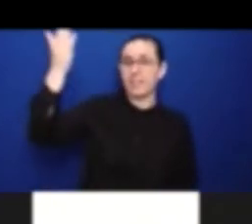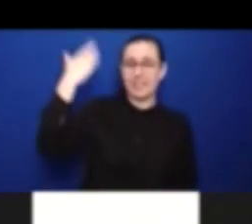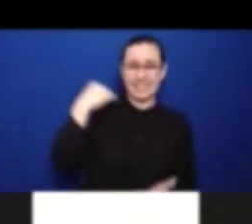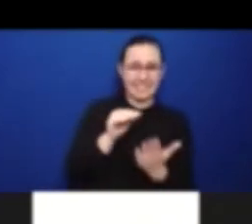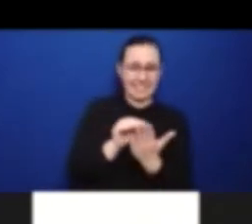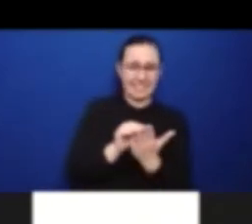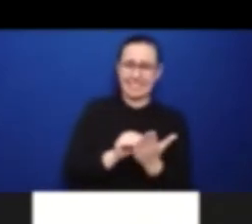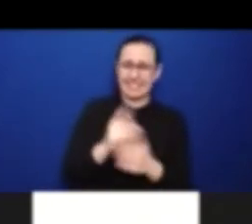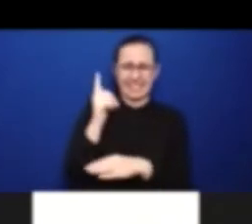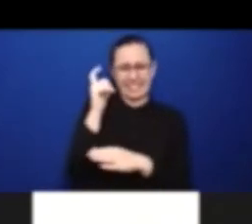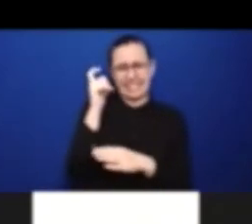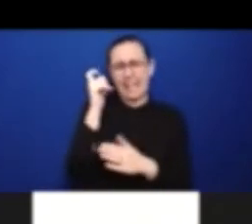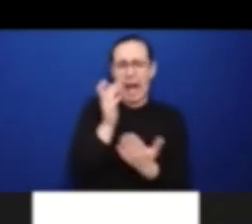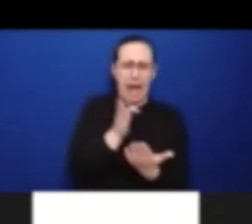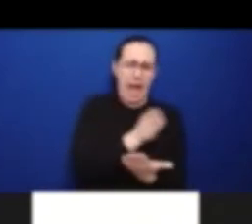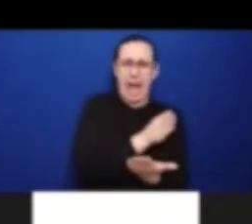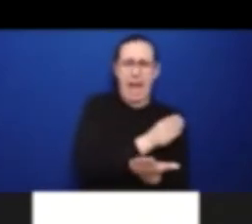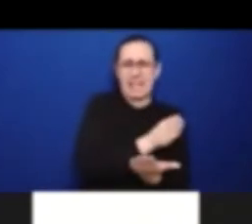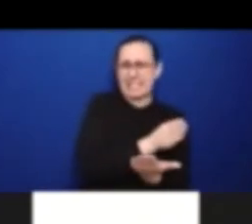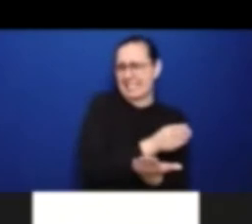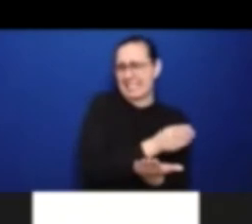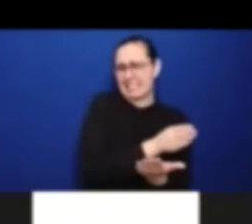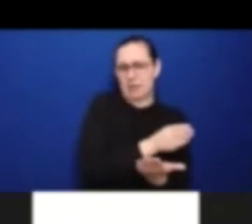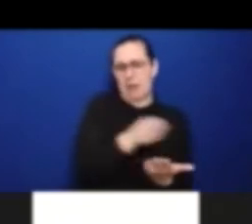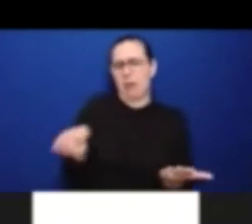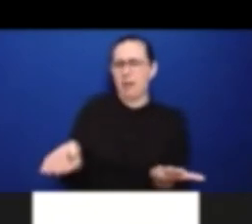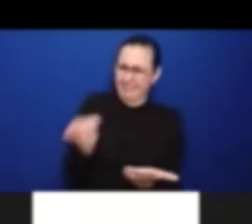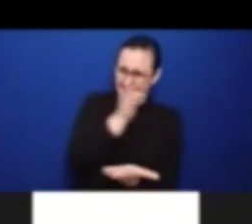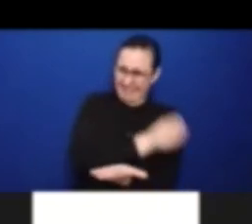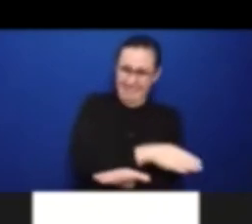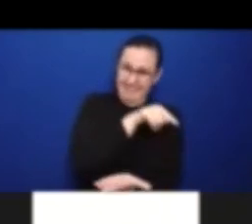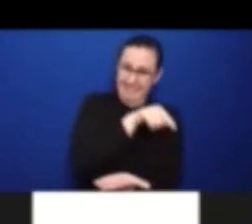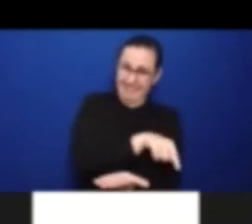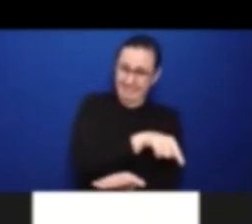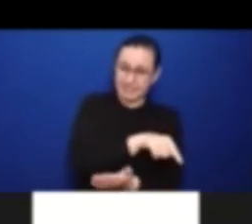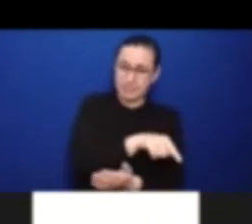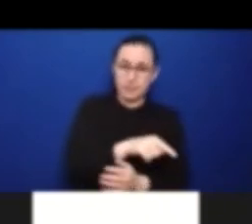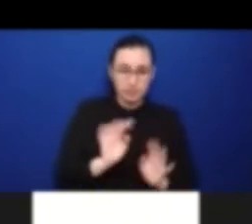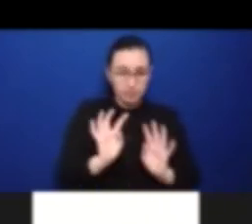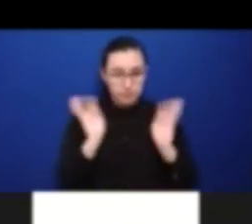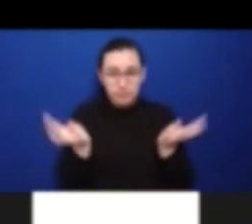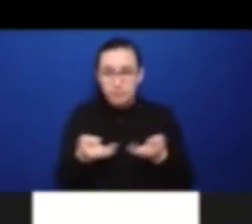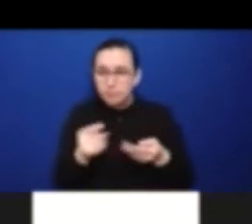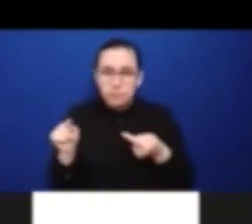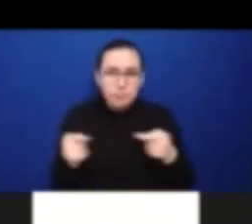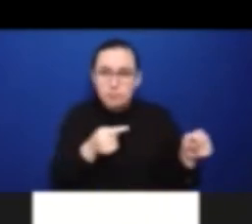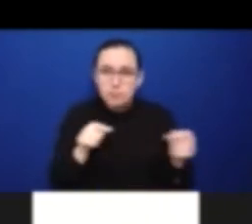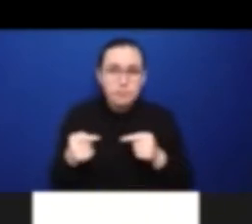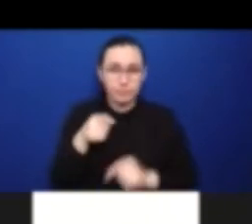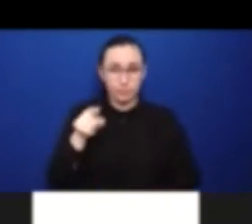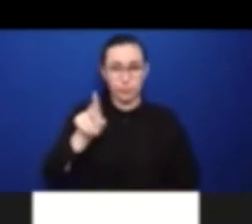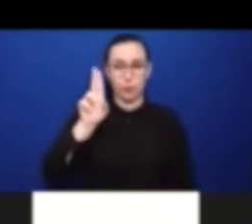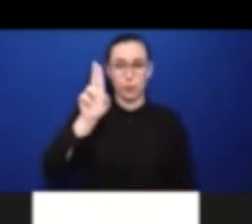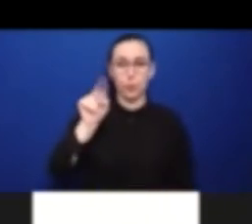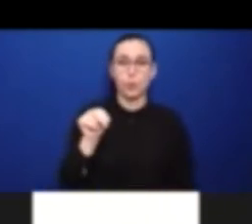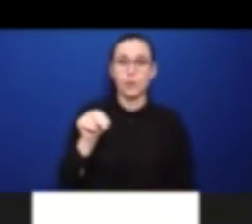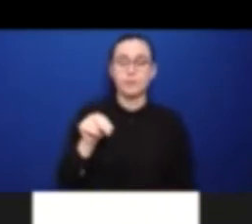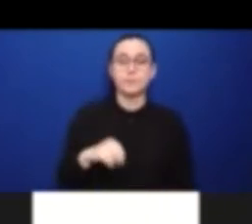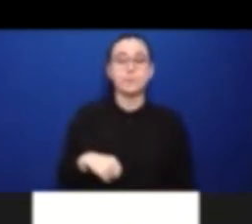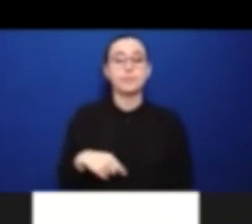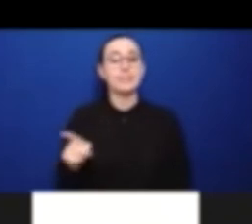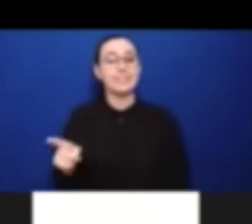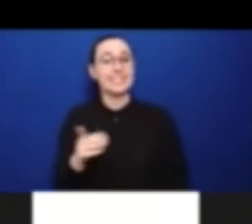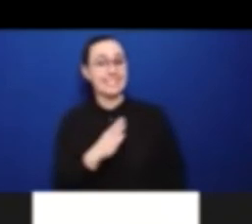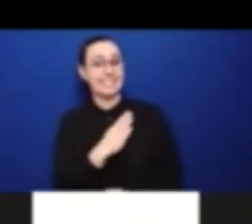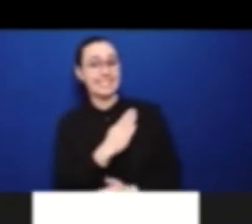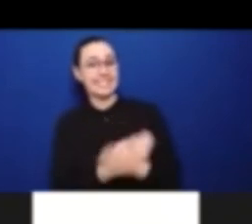disability issues, to me and everybody else in the UN, were something that wasn't looked at as a